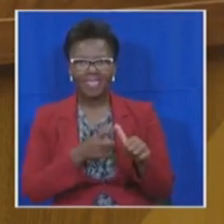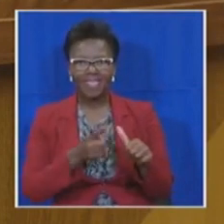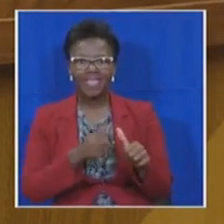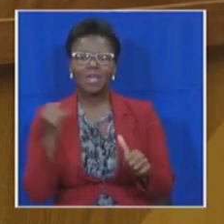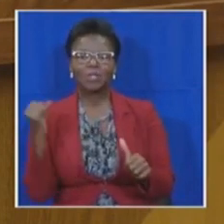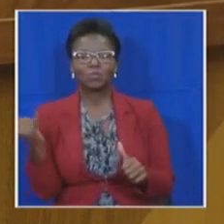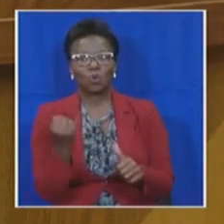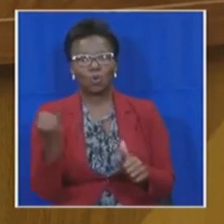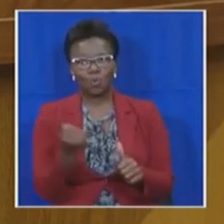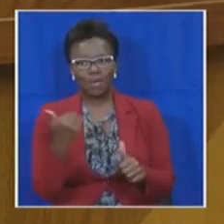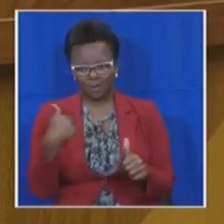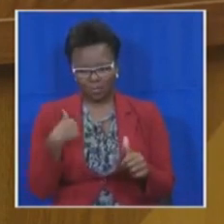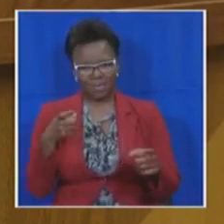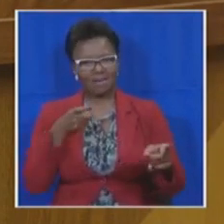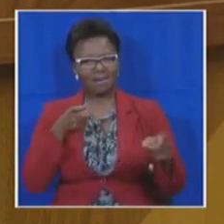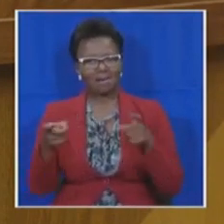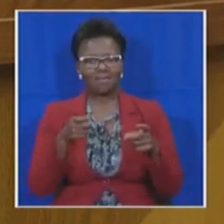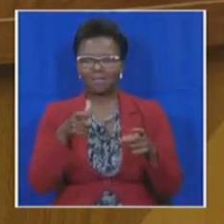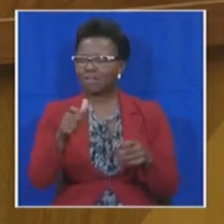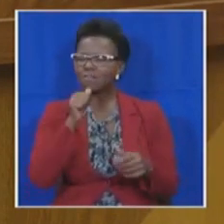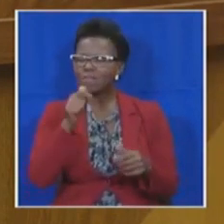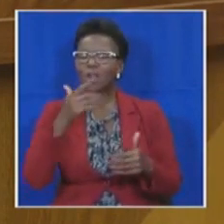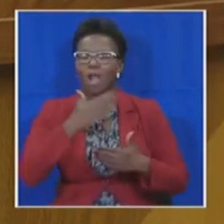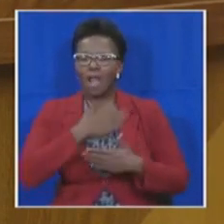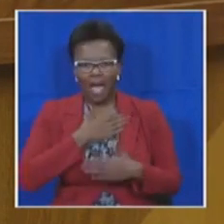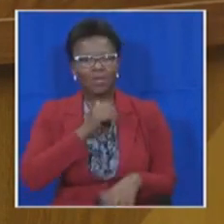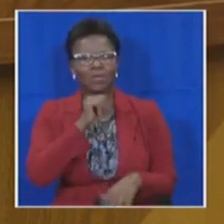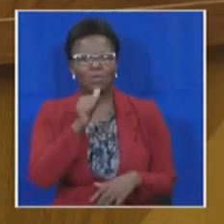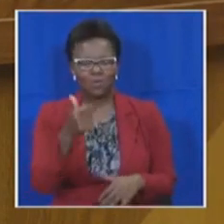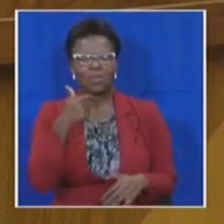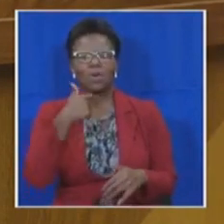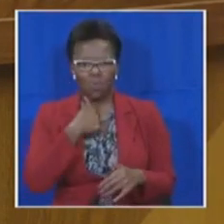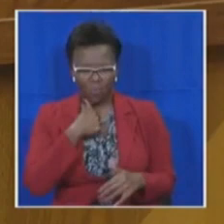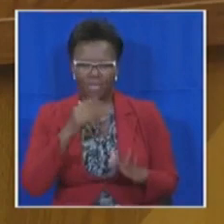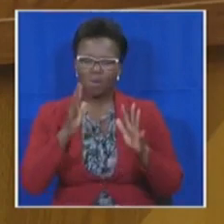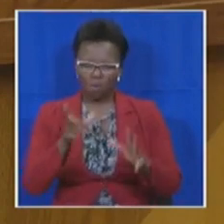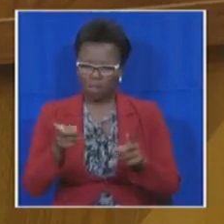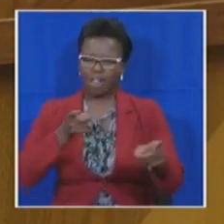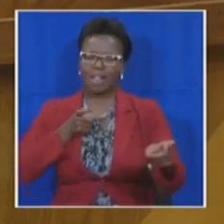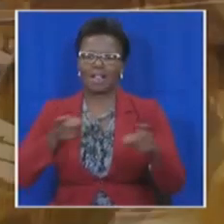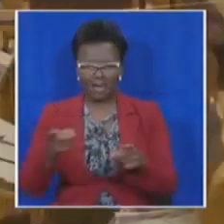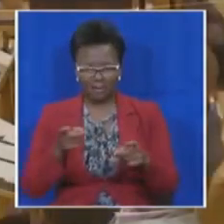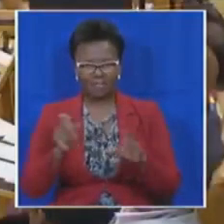governing in Johannesburg. And whether you like it or not, we are governing there.